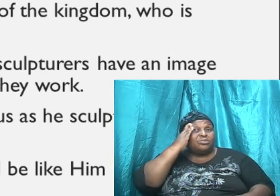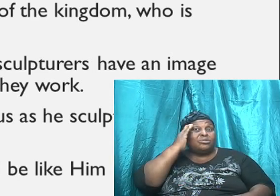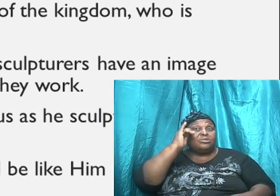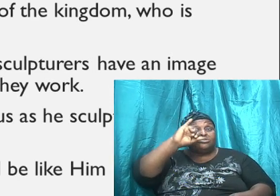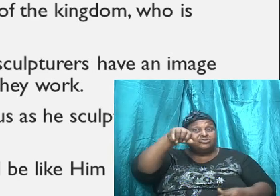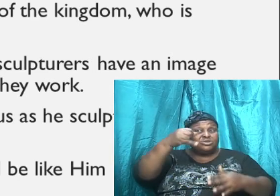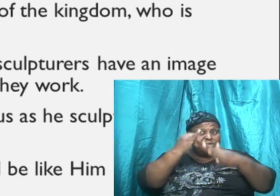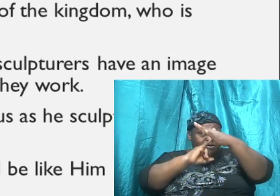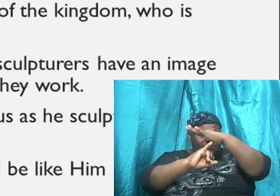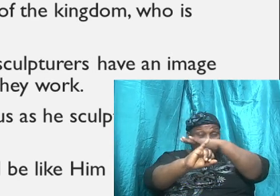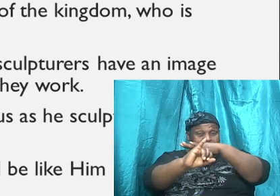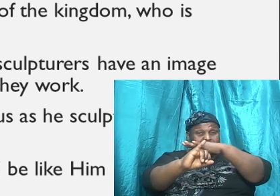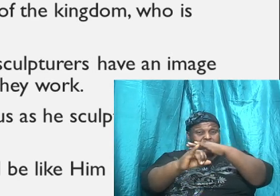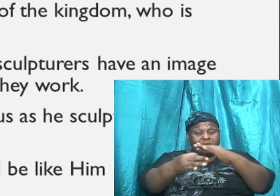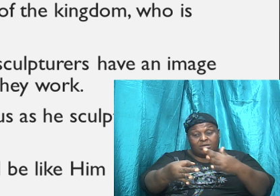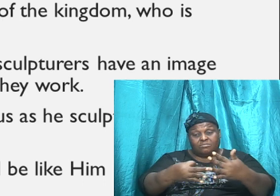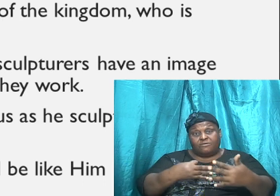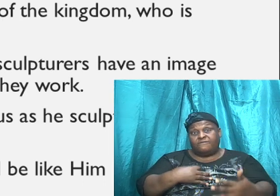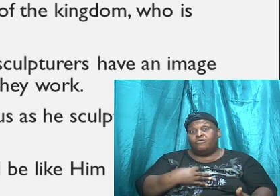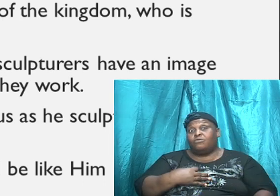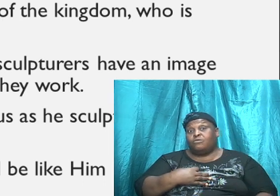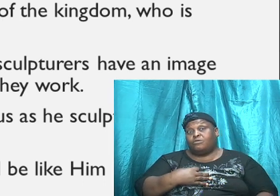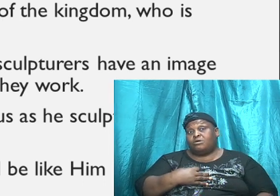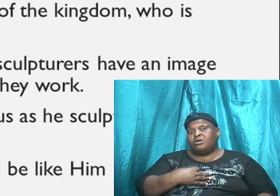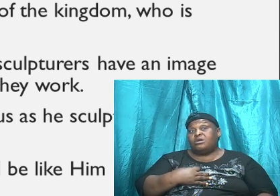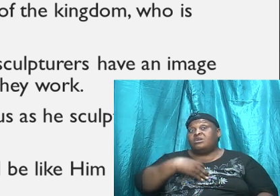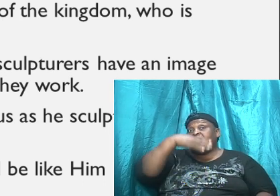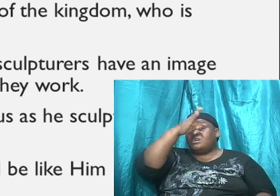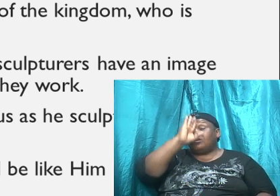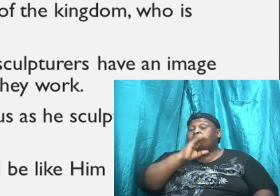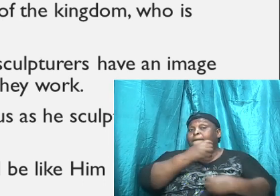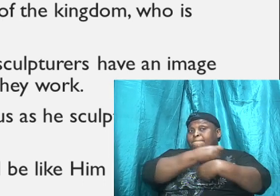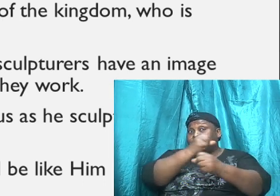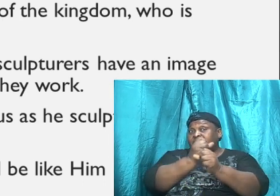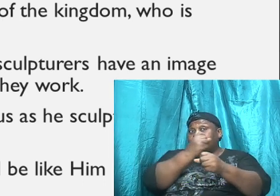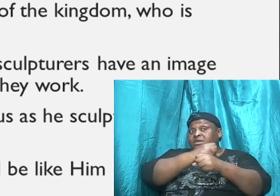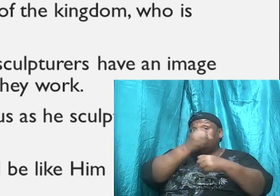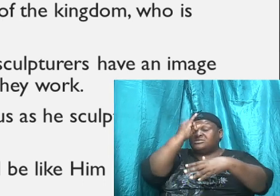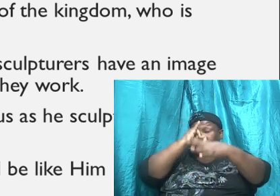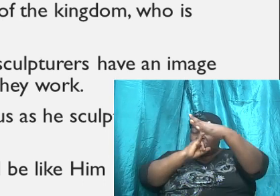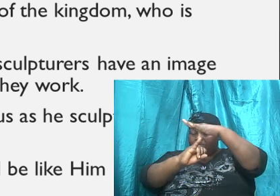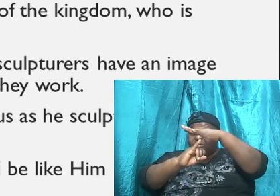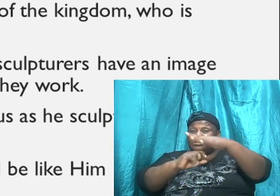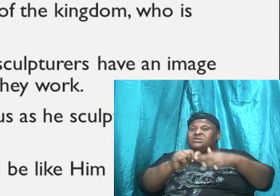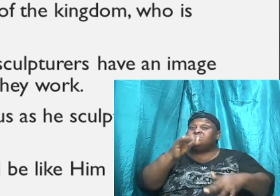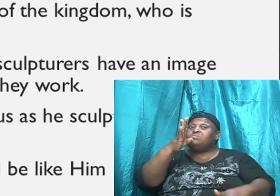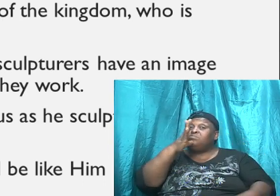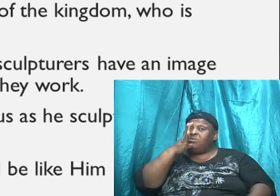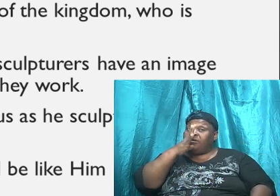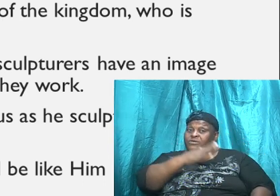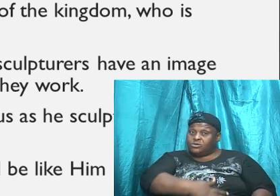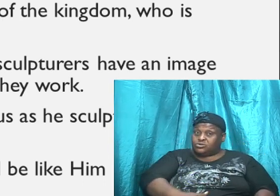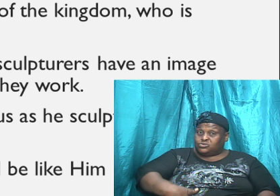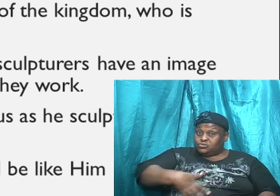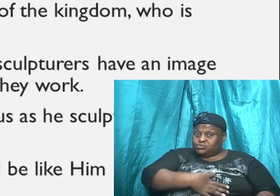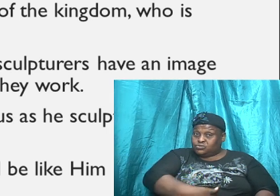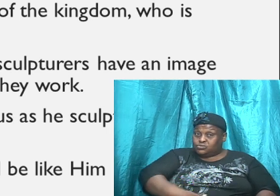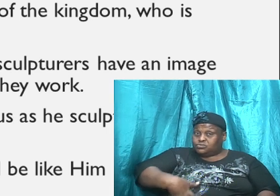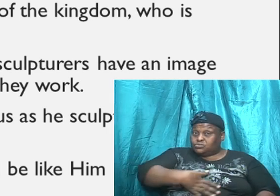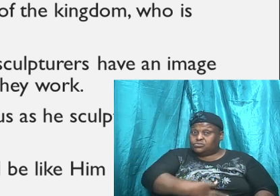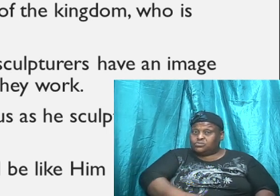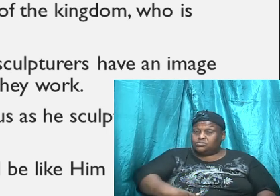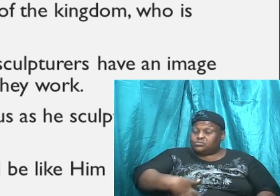before he formed him in his mother's womb.